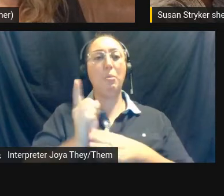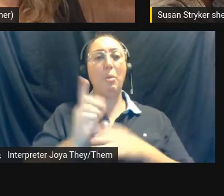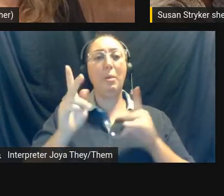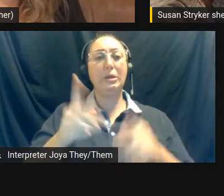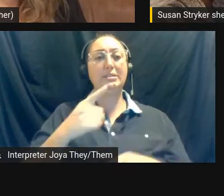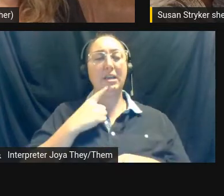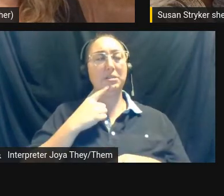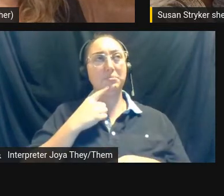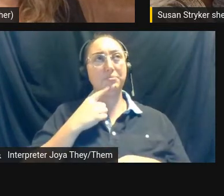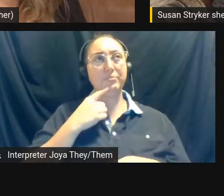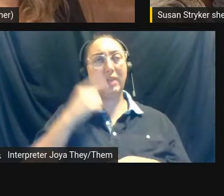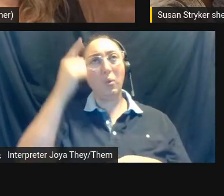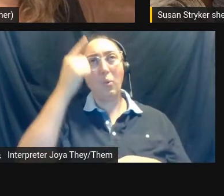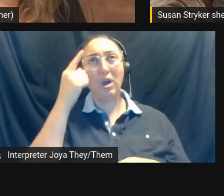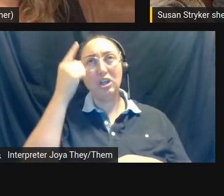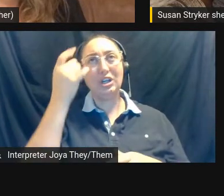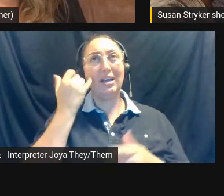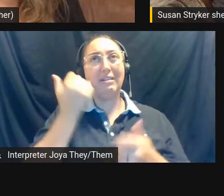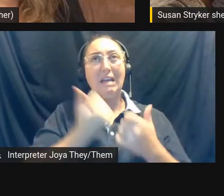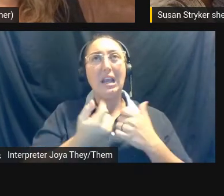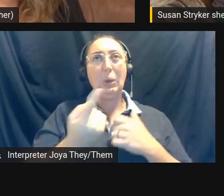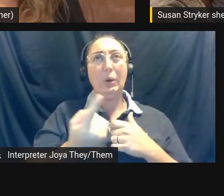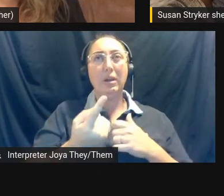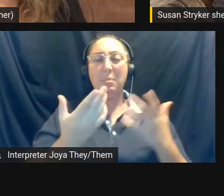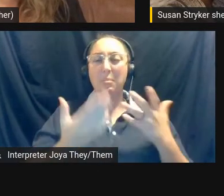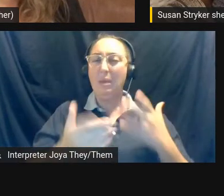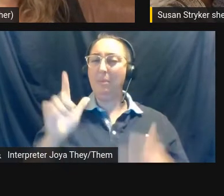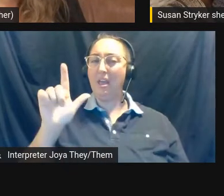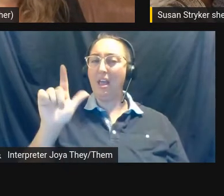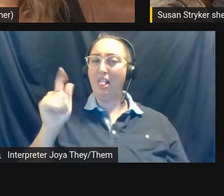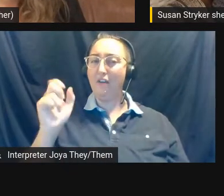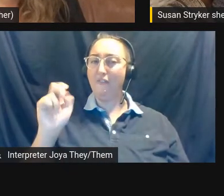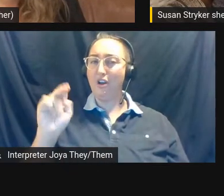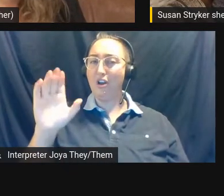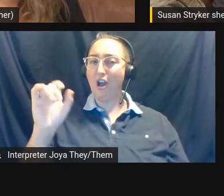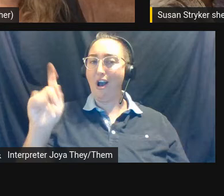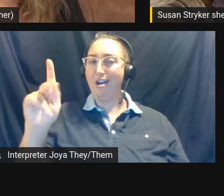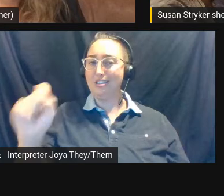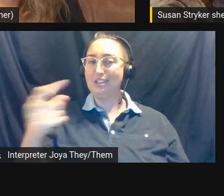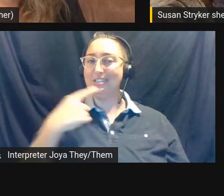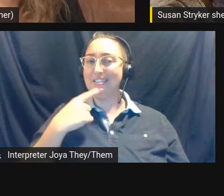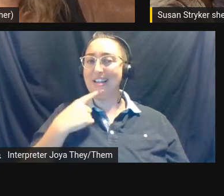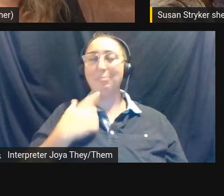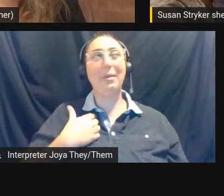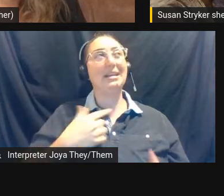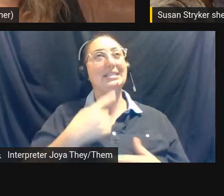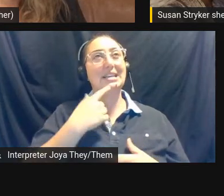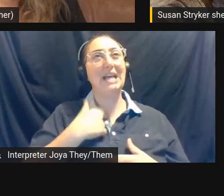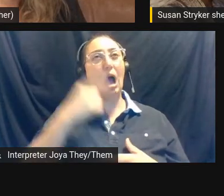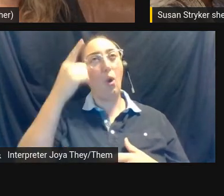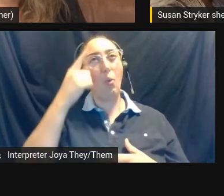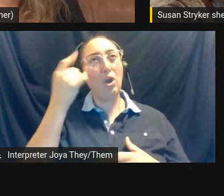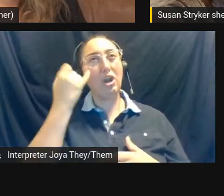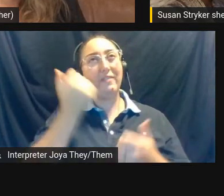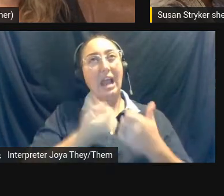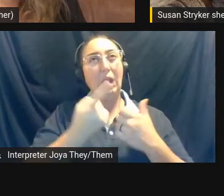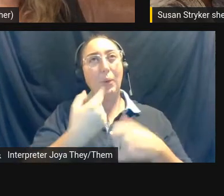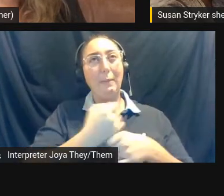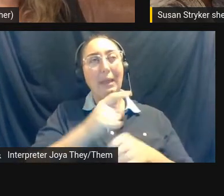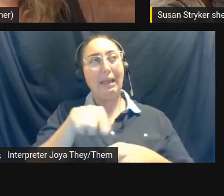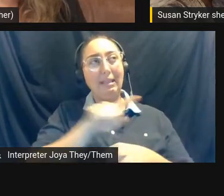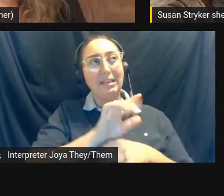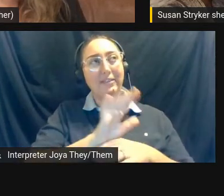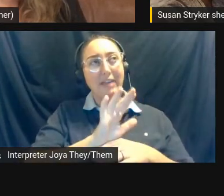I wonder if anyone, it might be Laverne Cox, saying, like, I wonder if anyone making these films